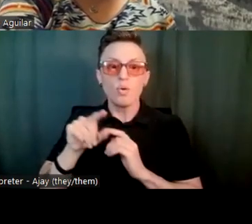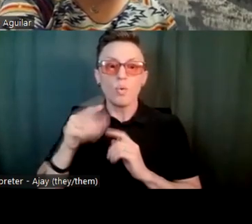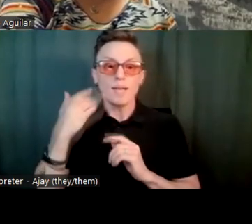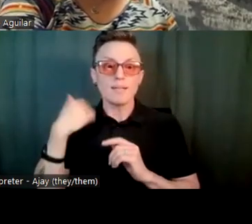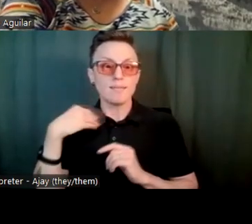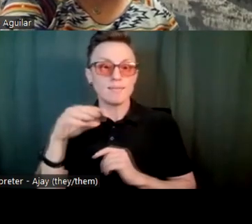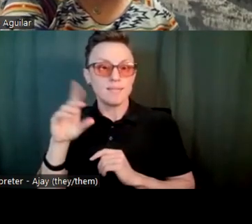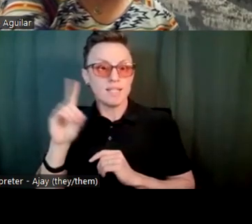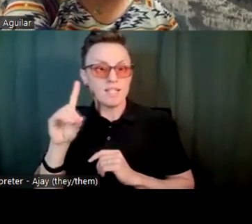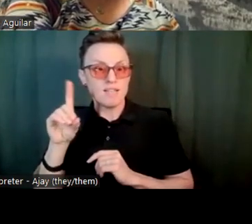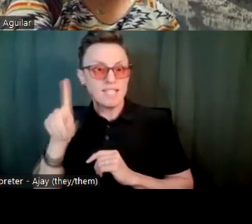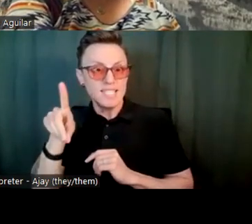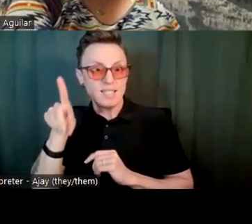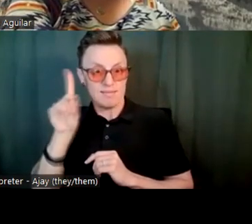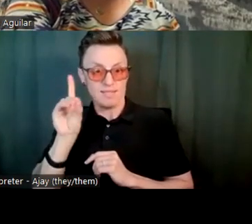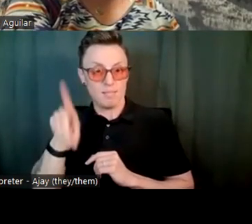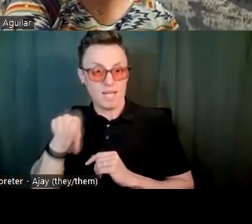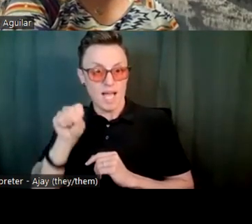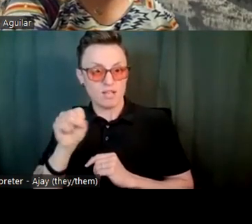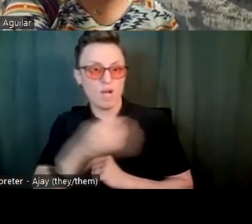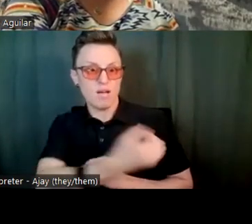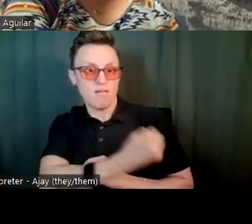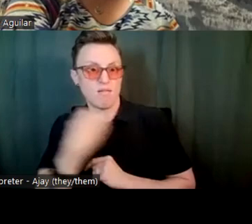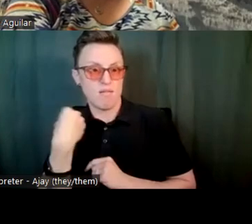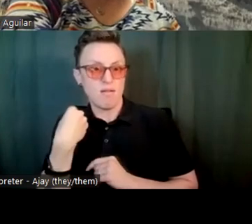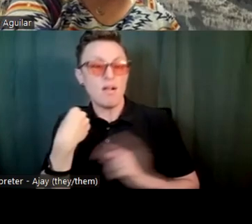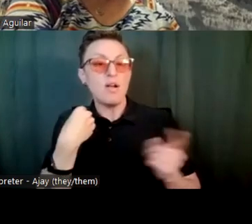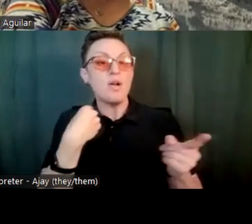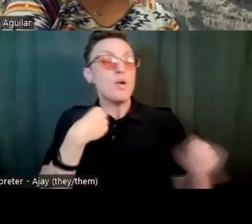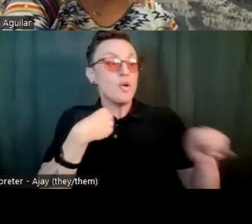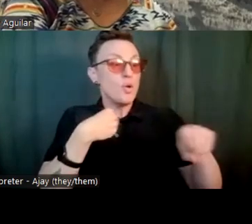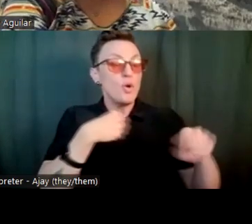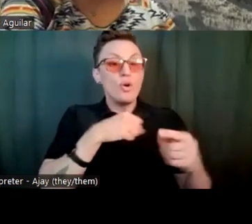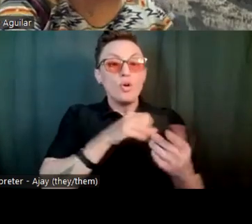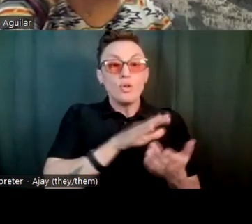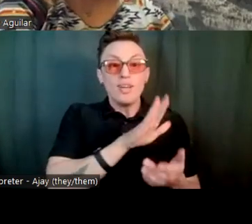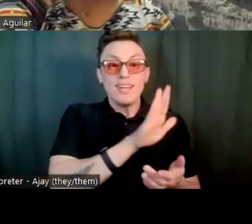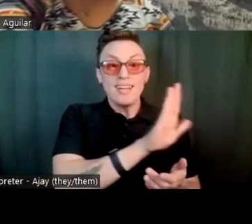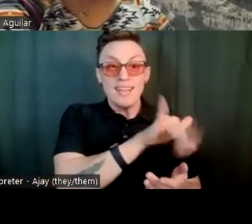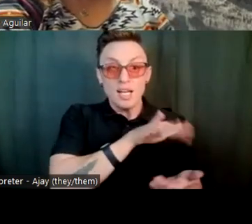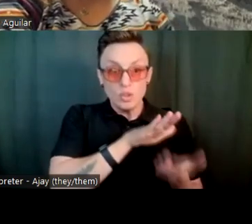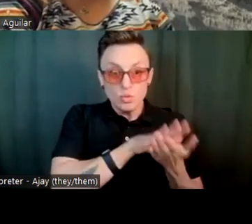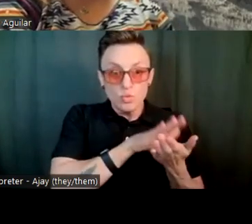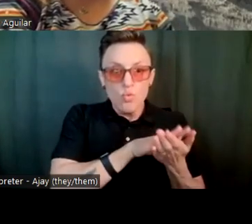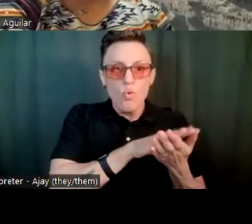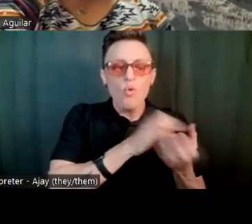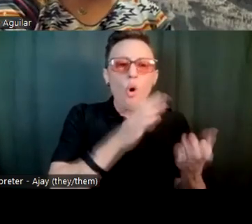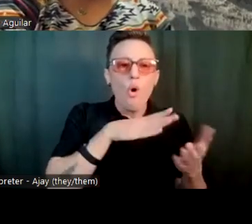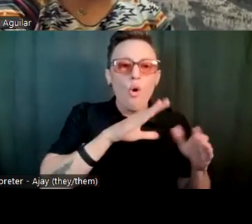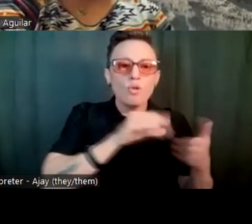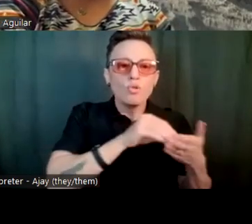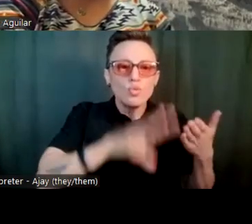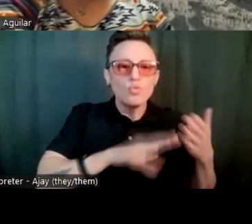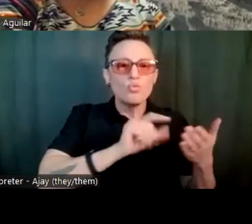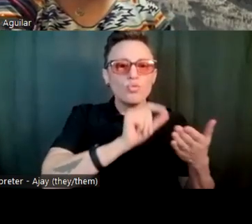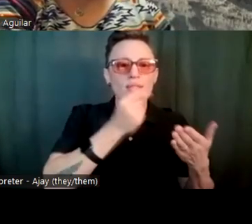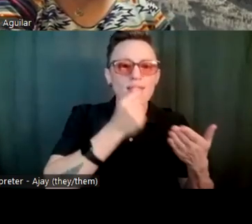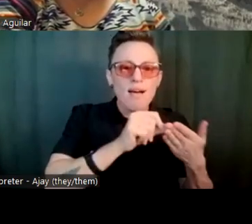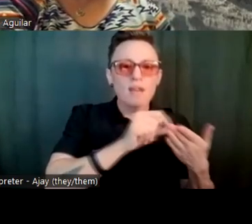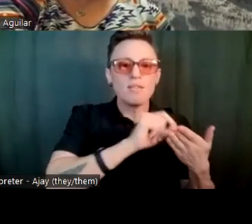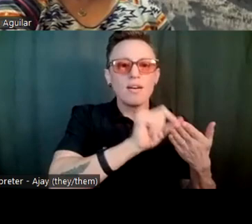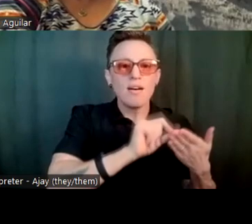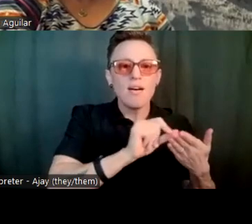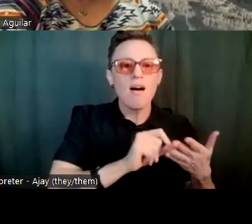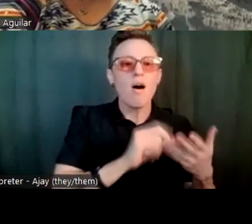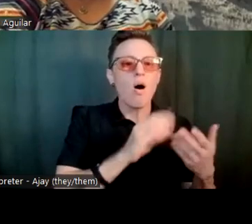out, is that the children at the school were writing letters in support of her staying at the school and talking about the impact she had had